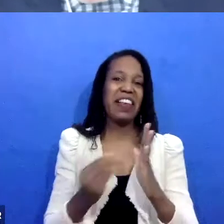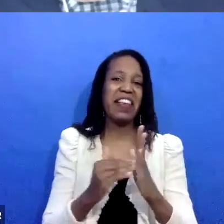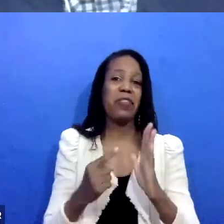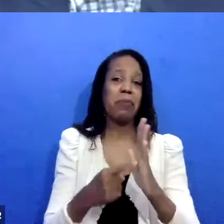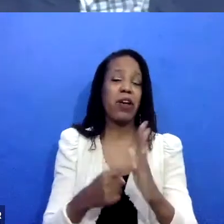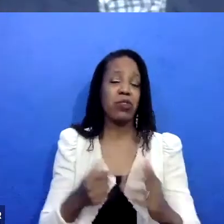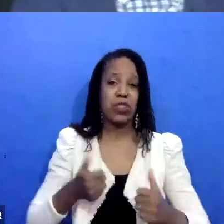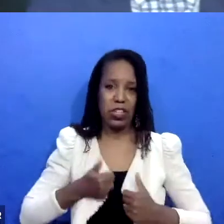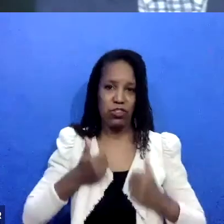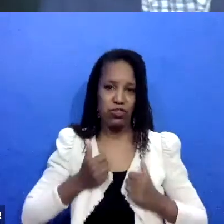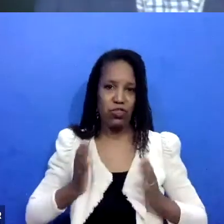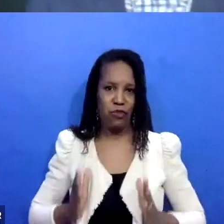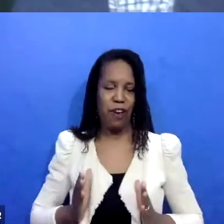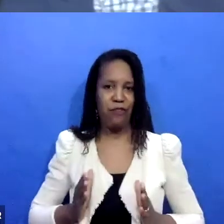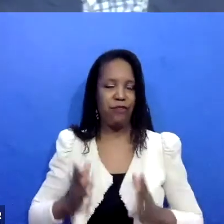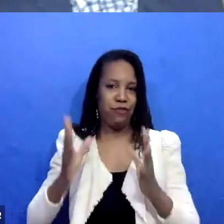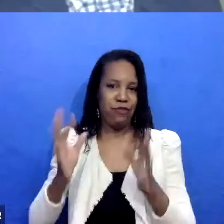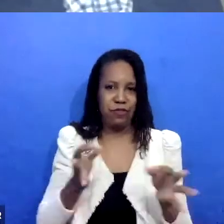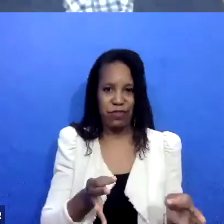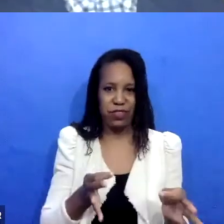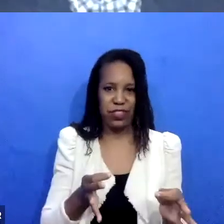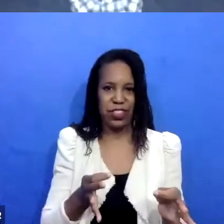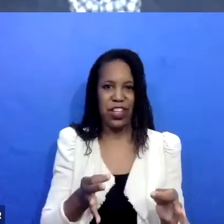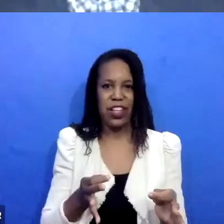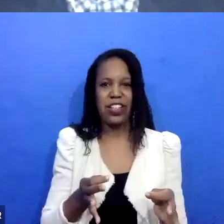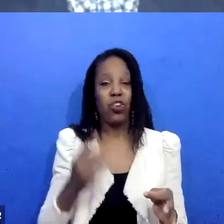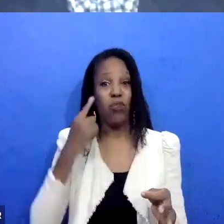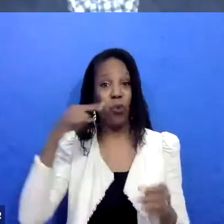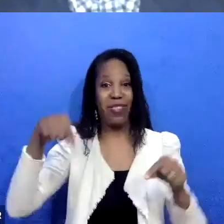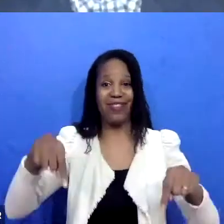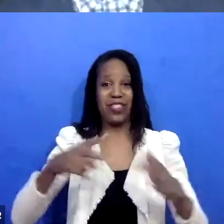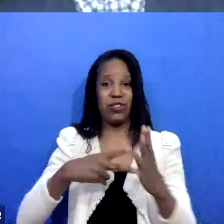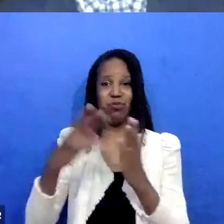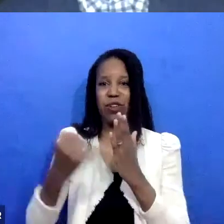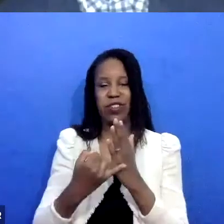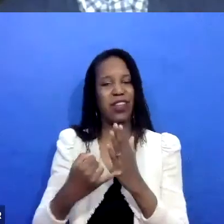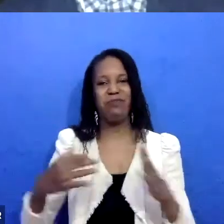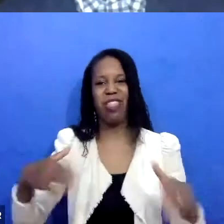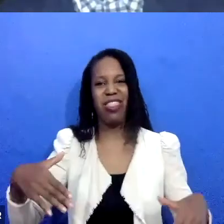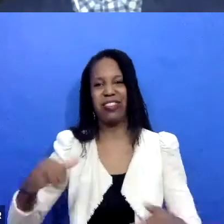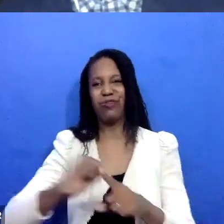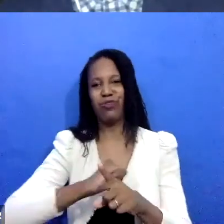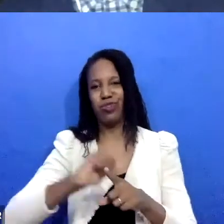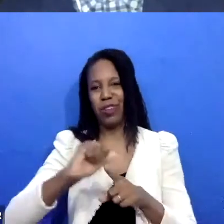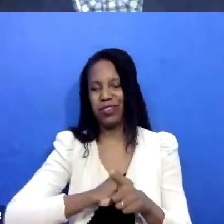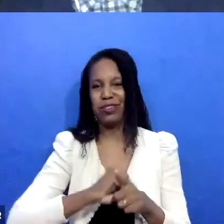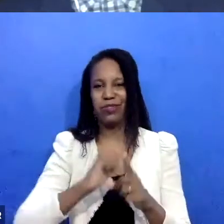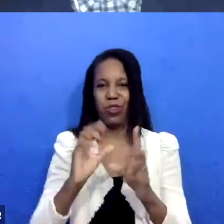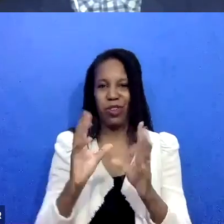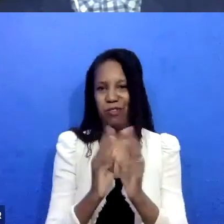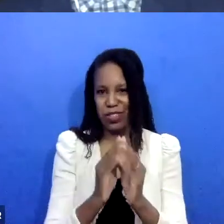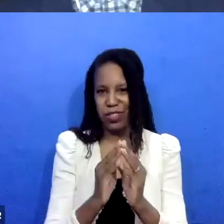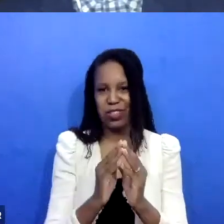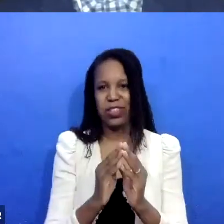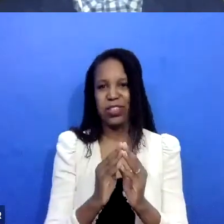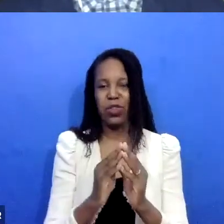train fully in conferencing for this particular project, but in the past, I've always just let survivors. Um, I'm working on a case right